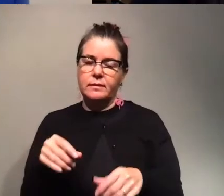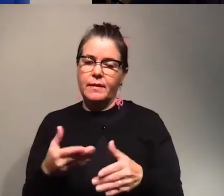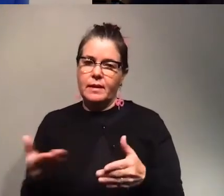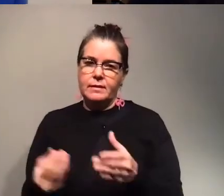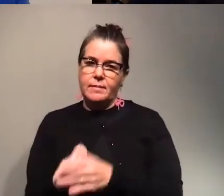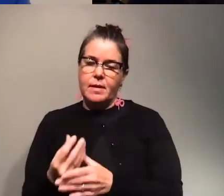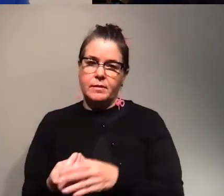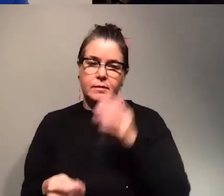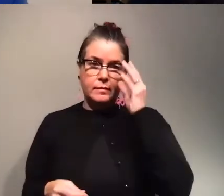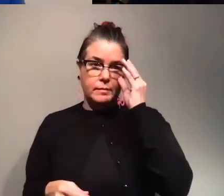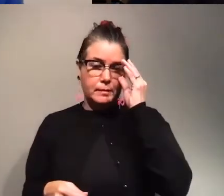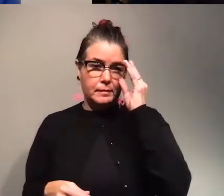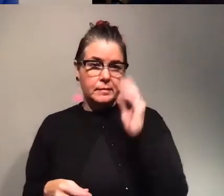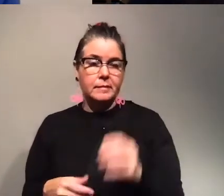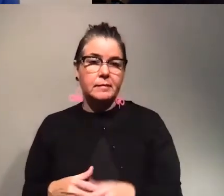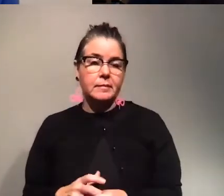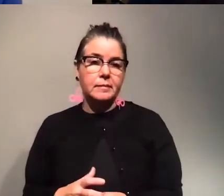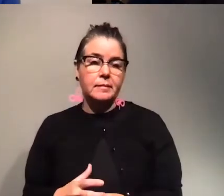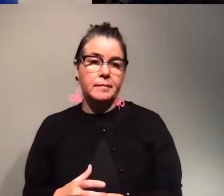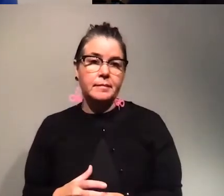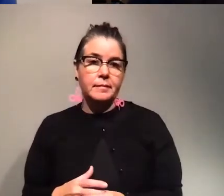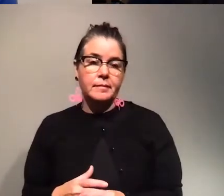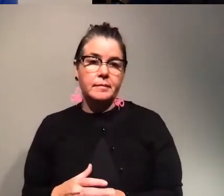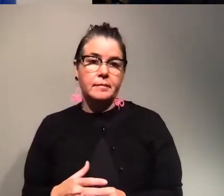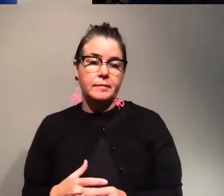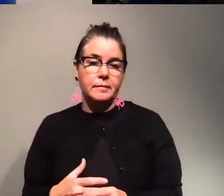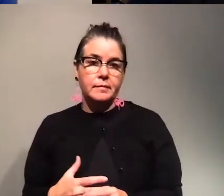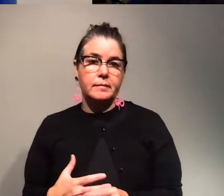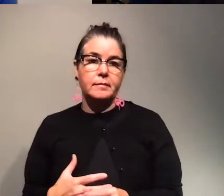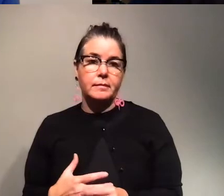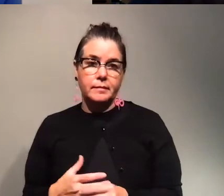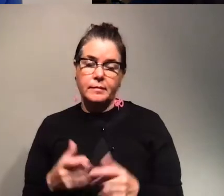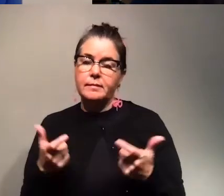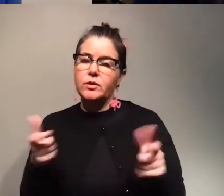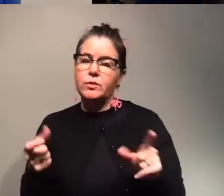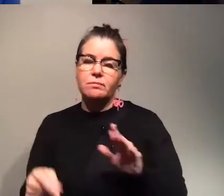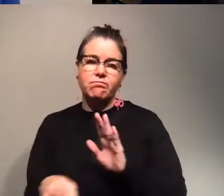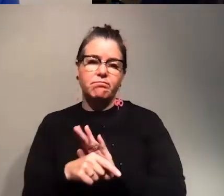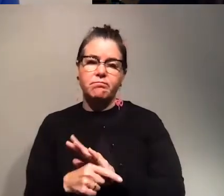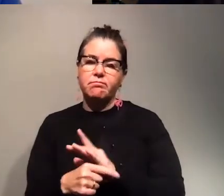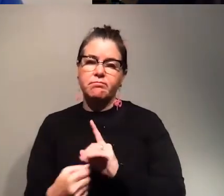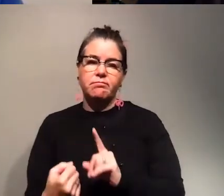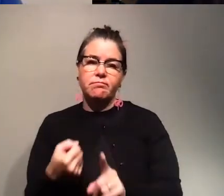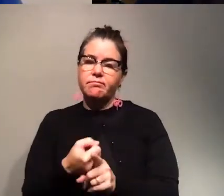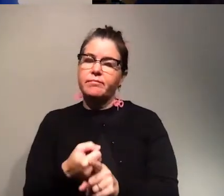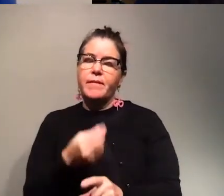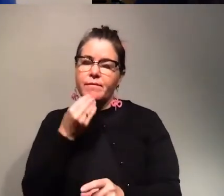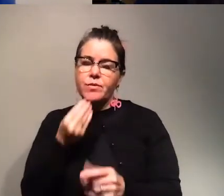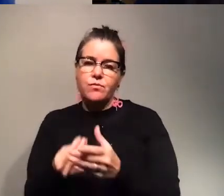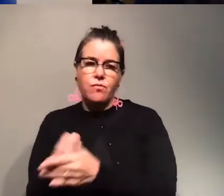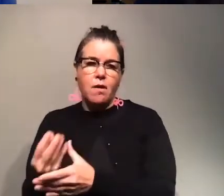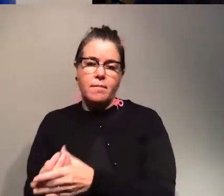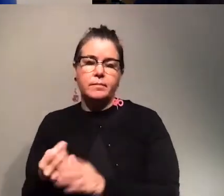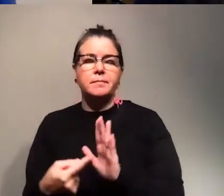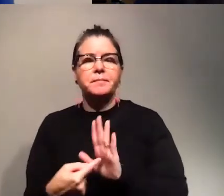they yeah they can cause like huge negative impact impact in food crops for example